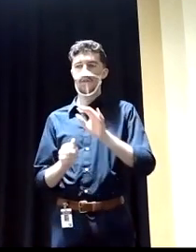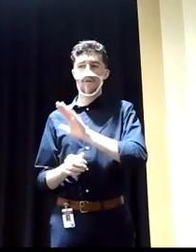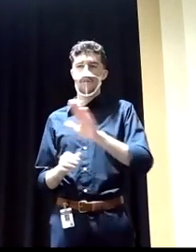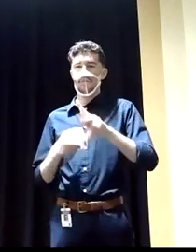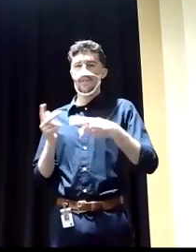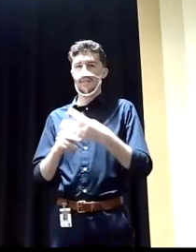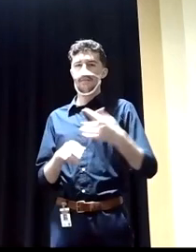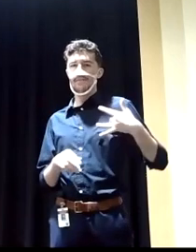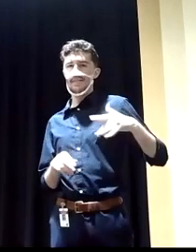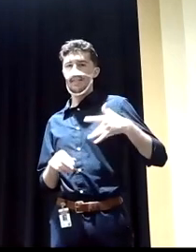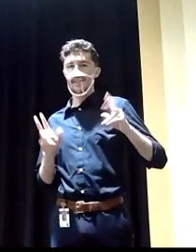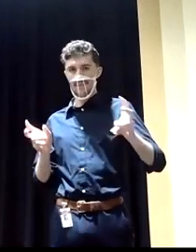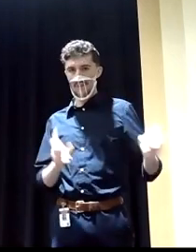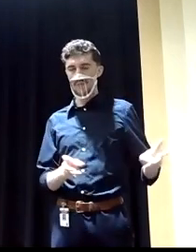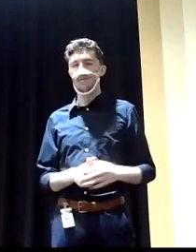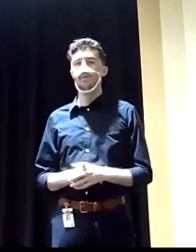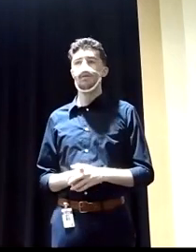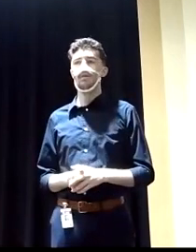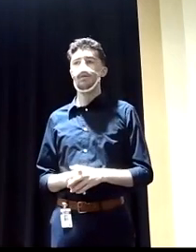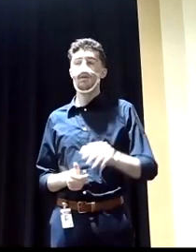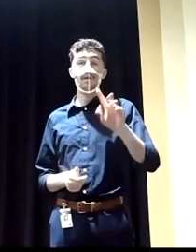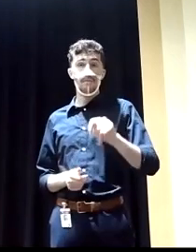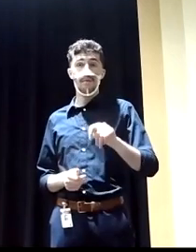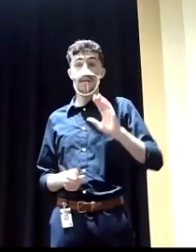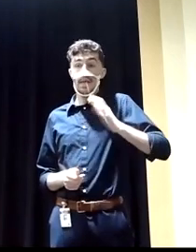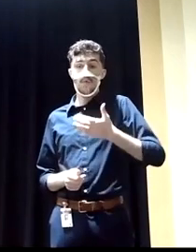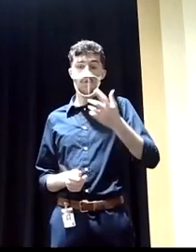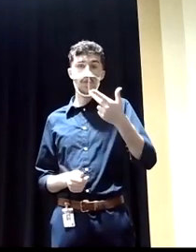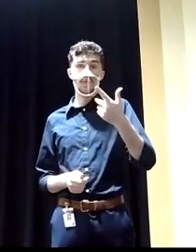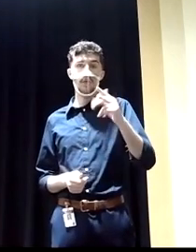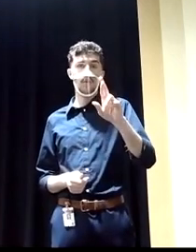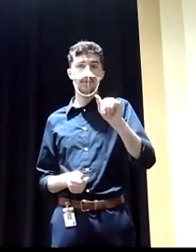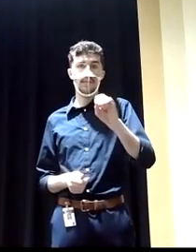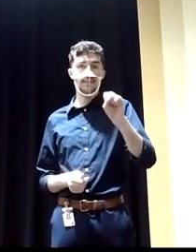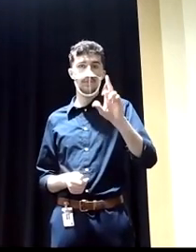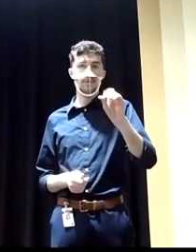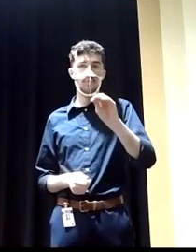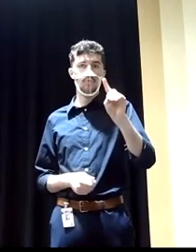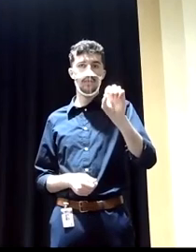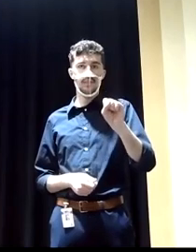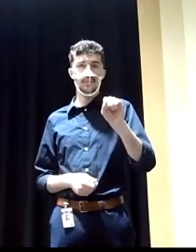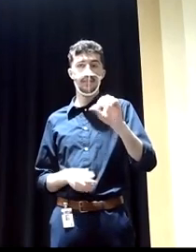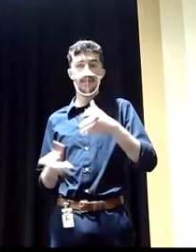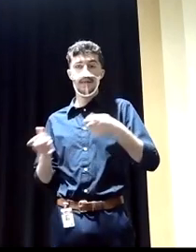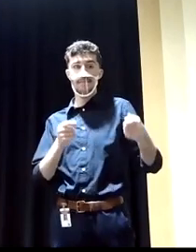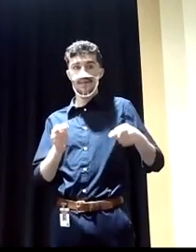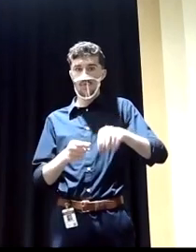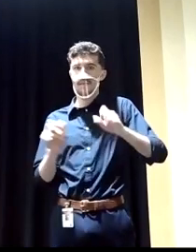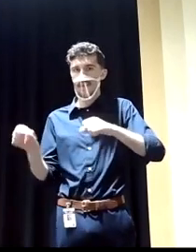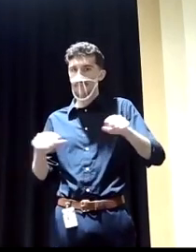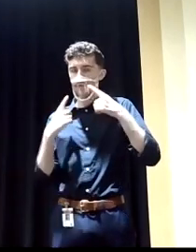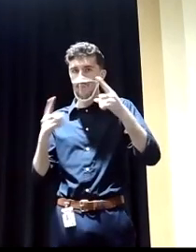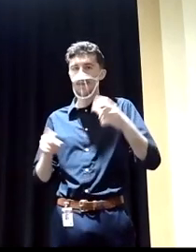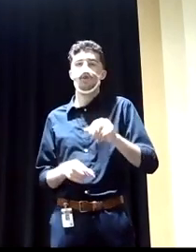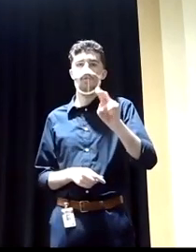it's been critical that our grassroots campaign, you know, we are able to win in November. It's just a